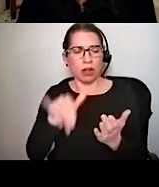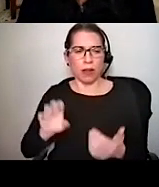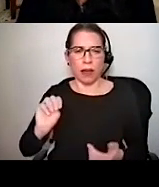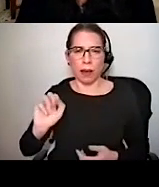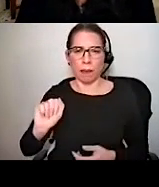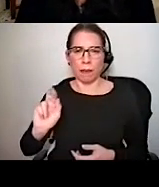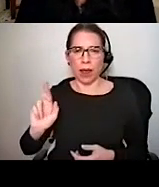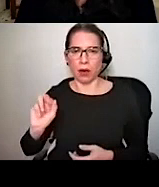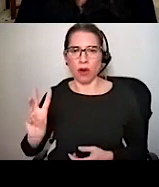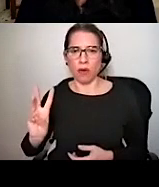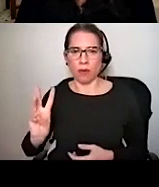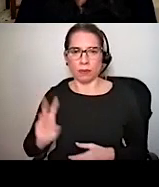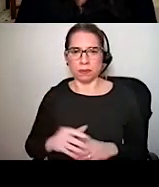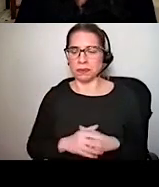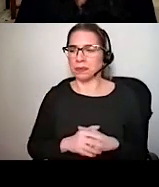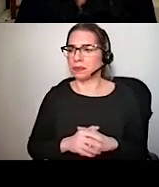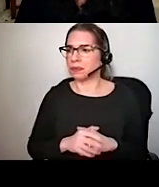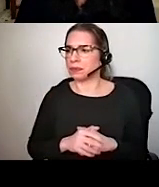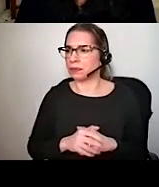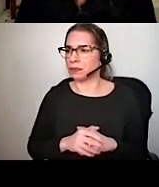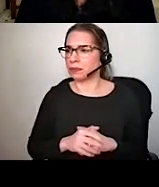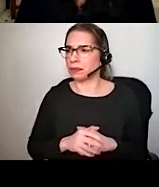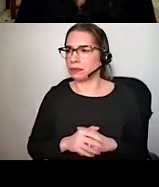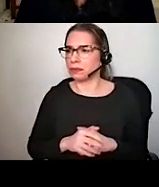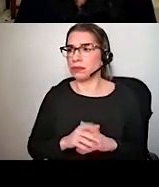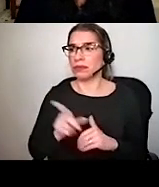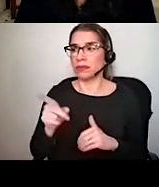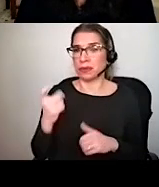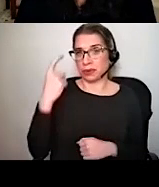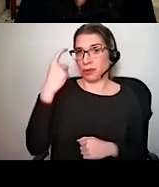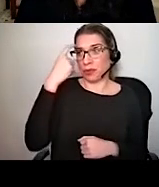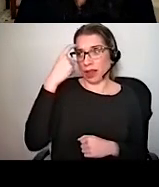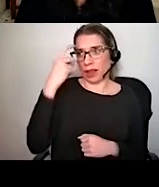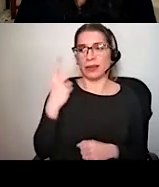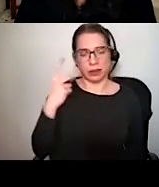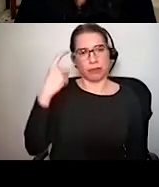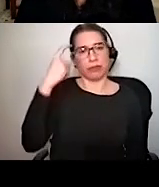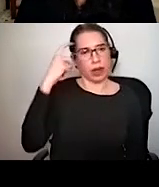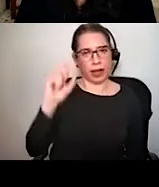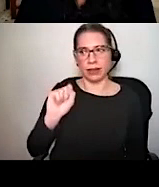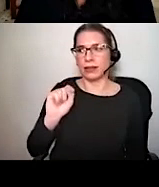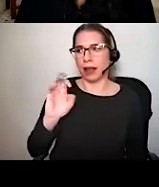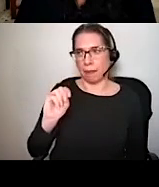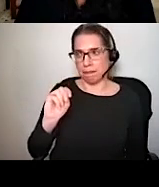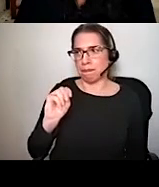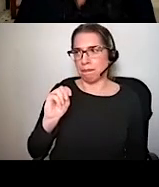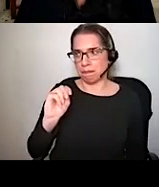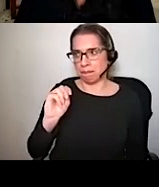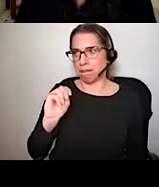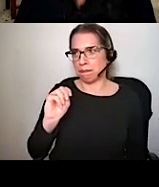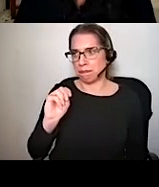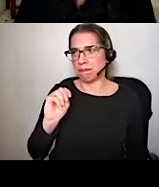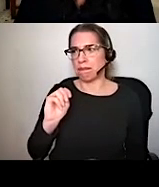And so within this brain, we can see the brain stem, which is this kind of large pink area